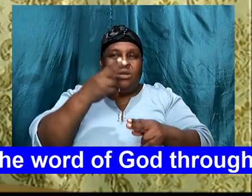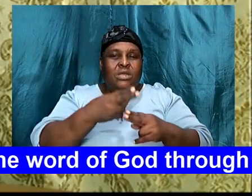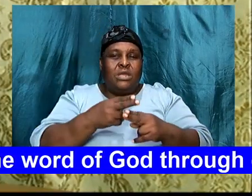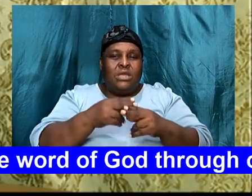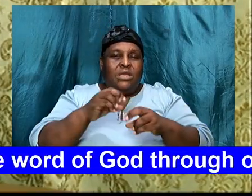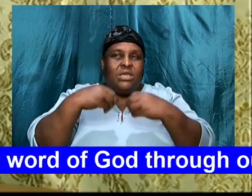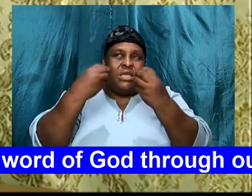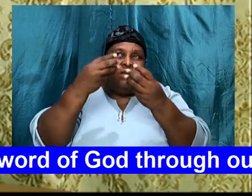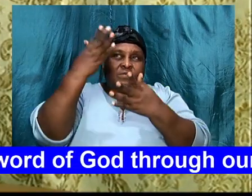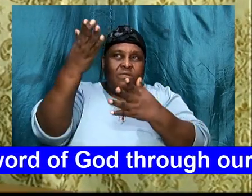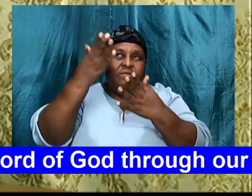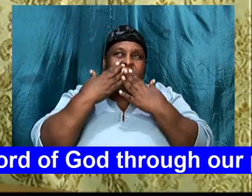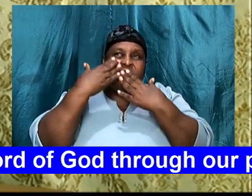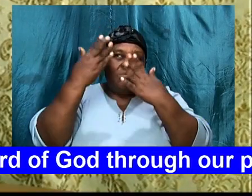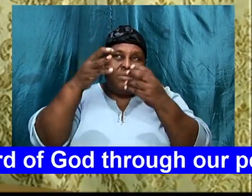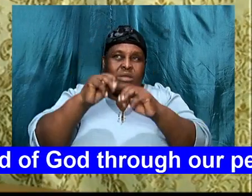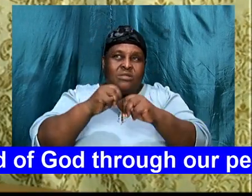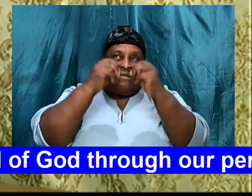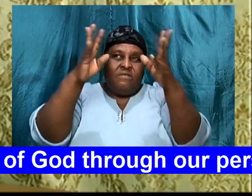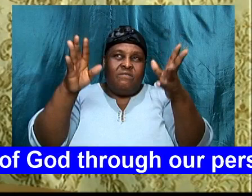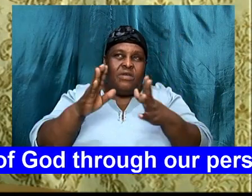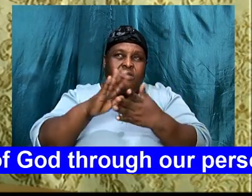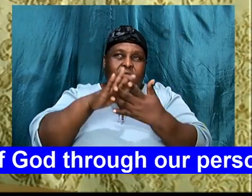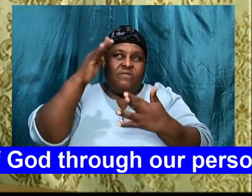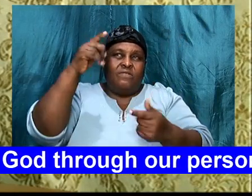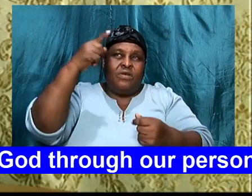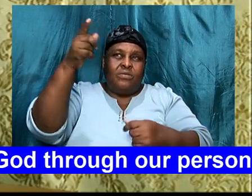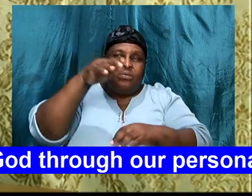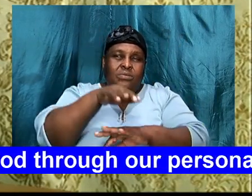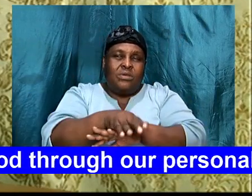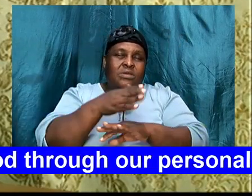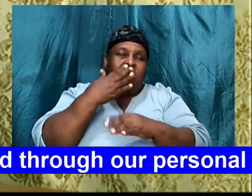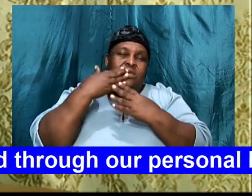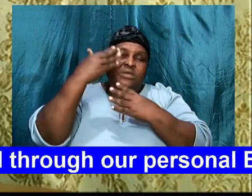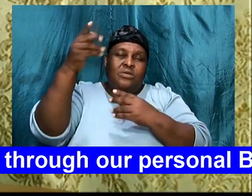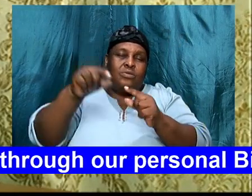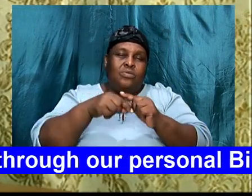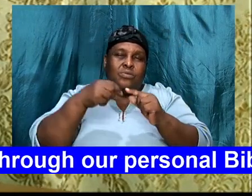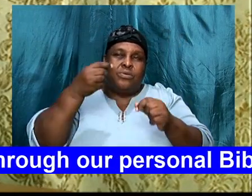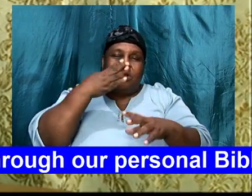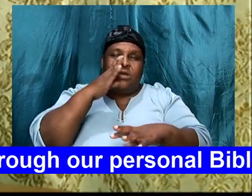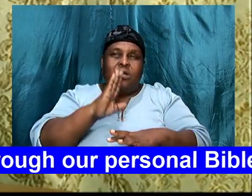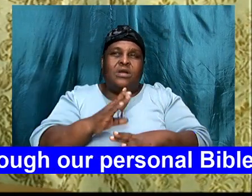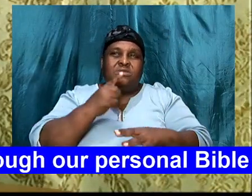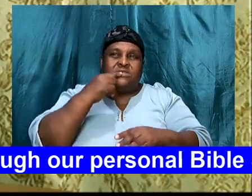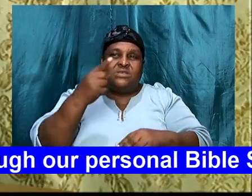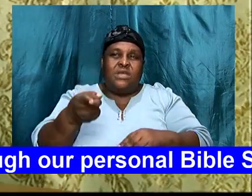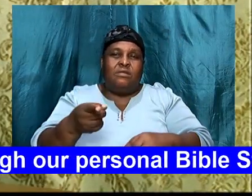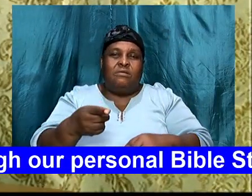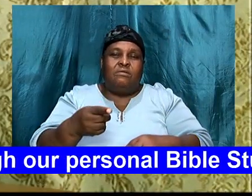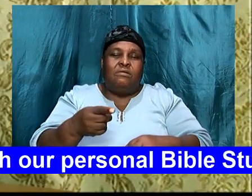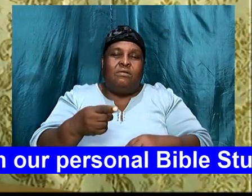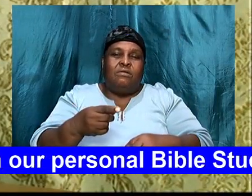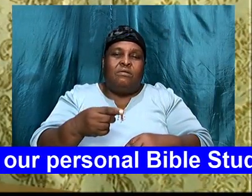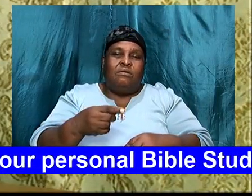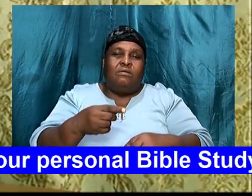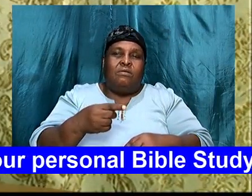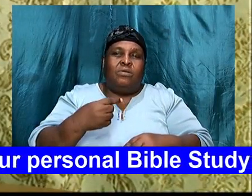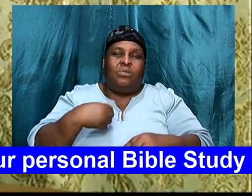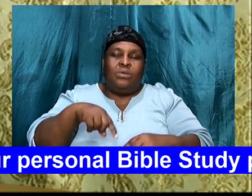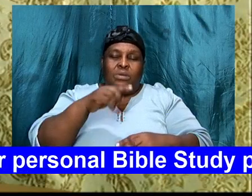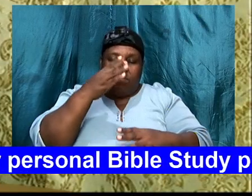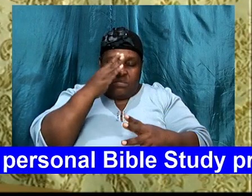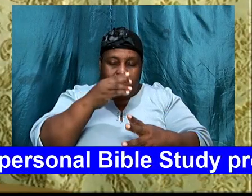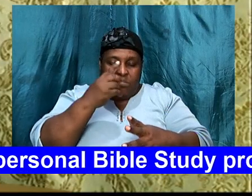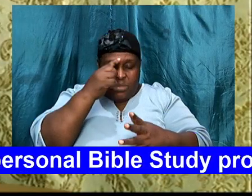we magnify, we glorify you tonight, we thank you, great God, for what was said, Lord Jesus, we believe,